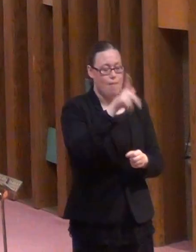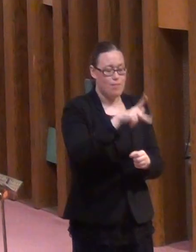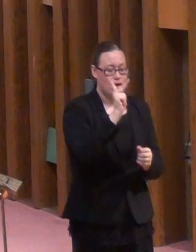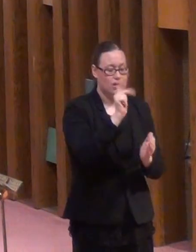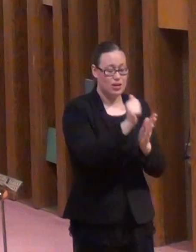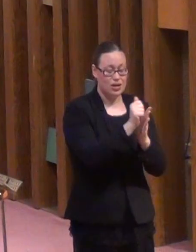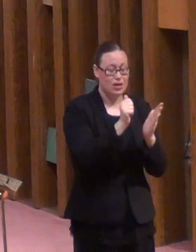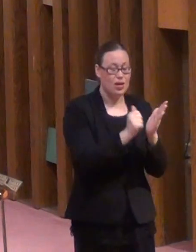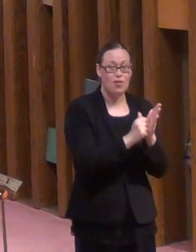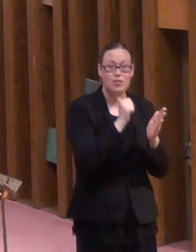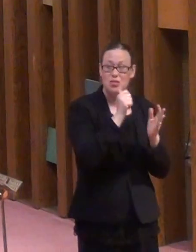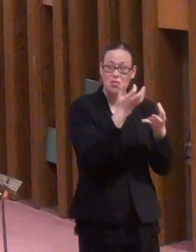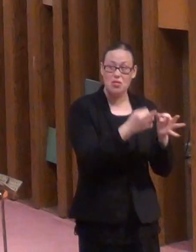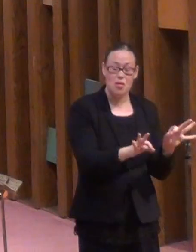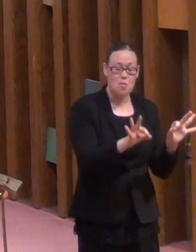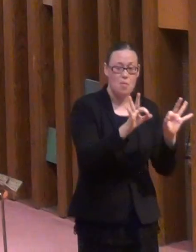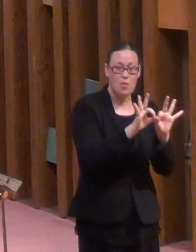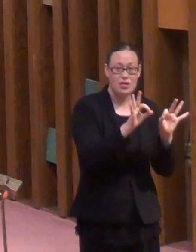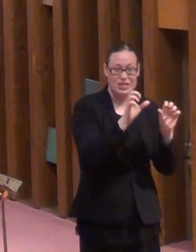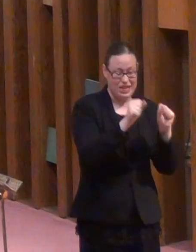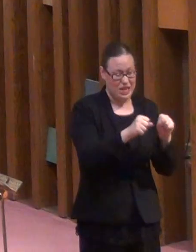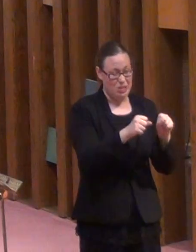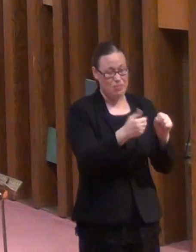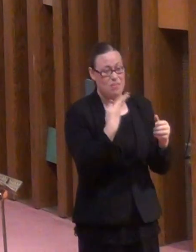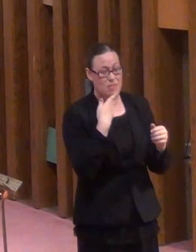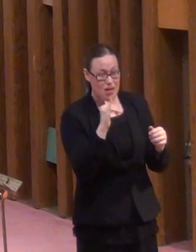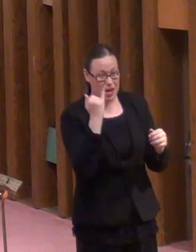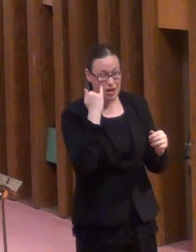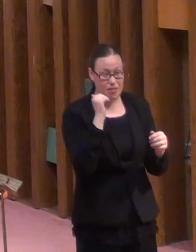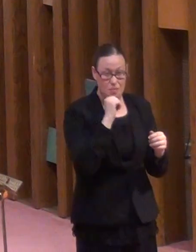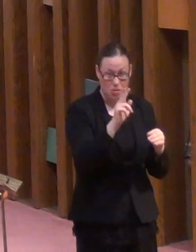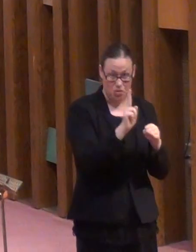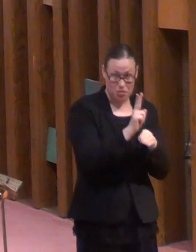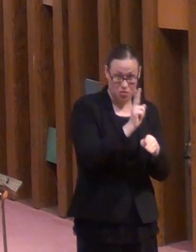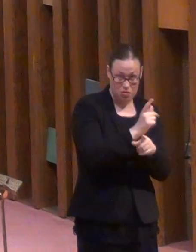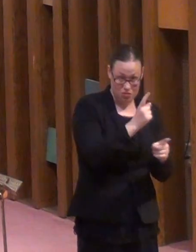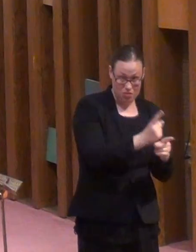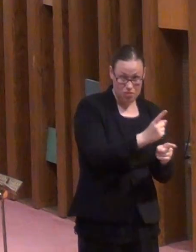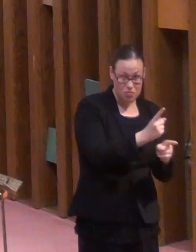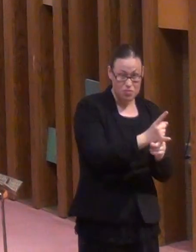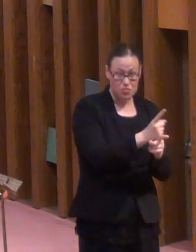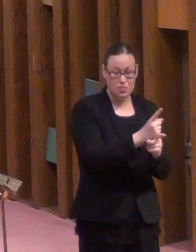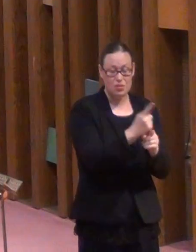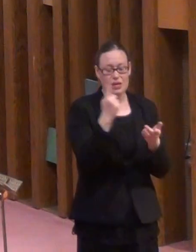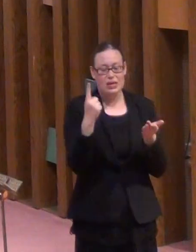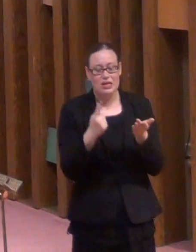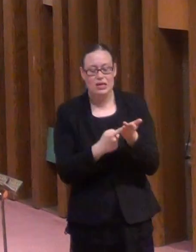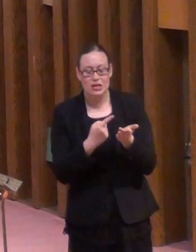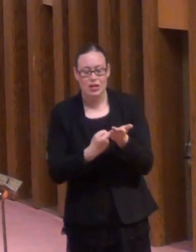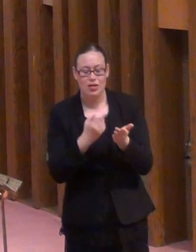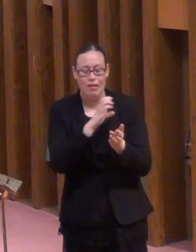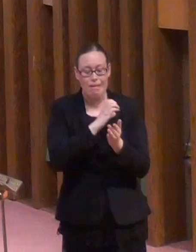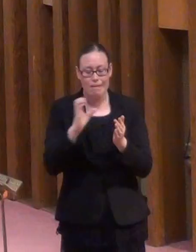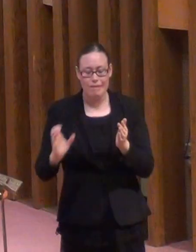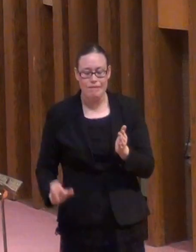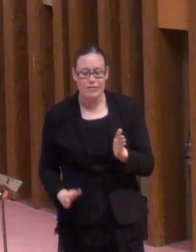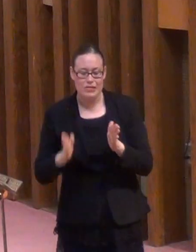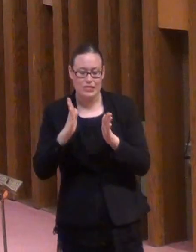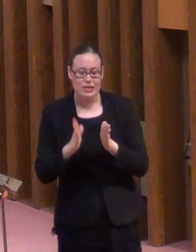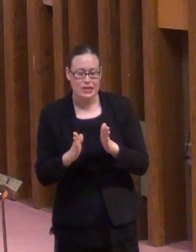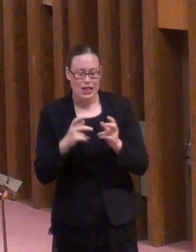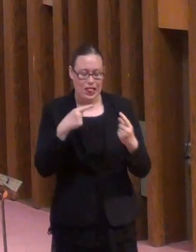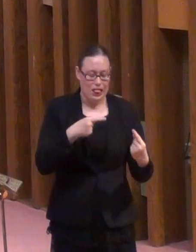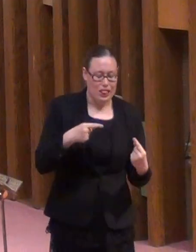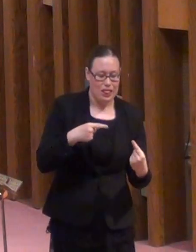to be a vice as a virtue. And sometimes even church folks fail to see the difference between